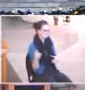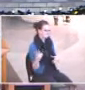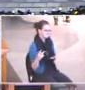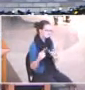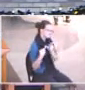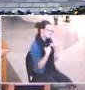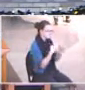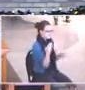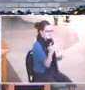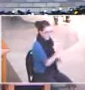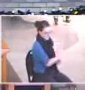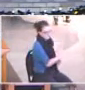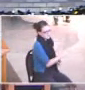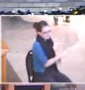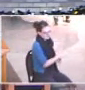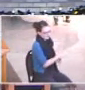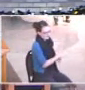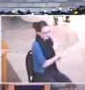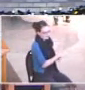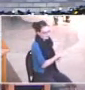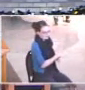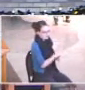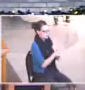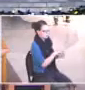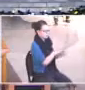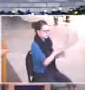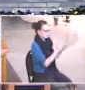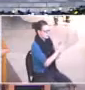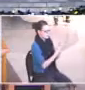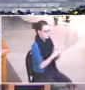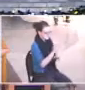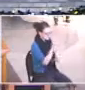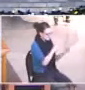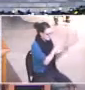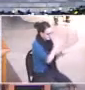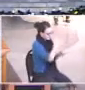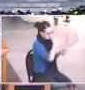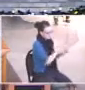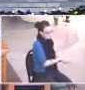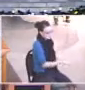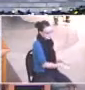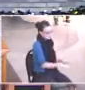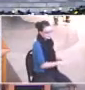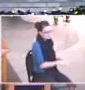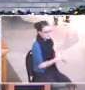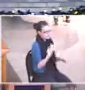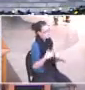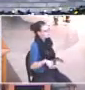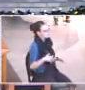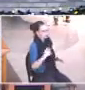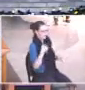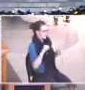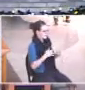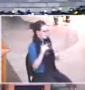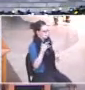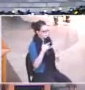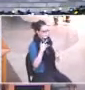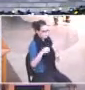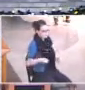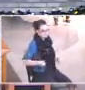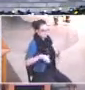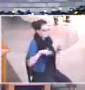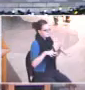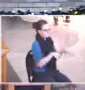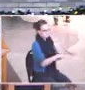to Jerusalem looking for this child. Oh, I can just sense the sense of panic,